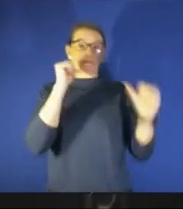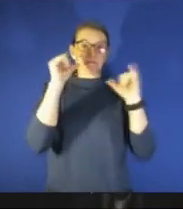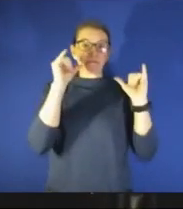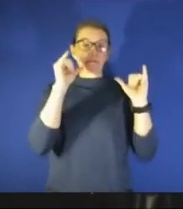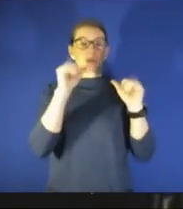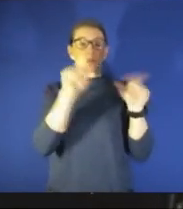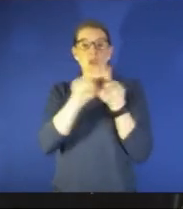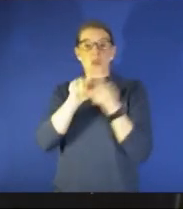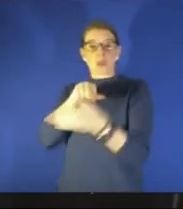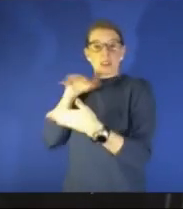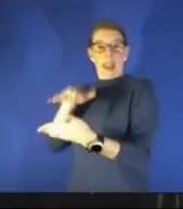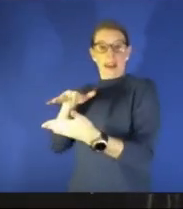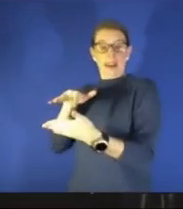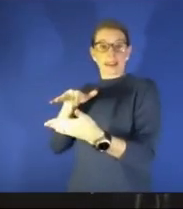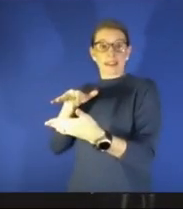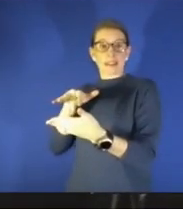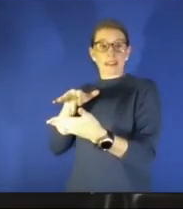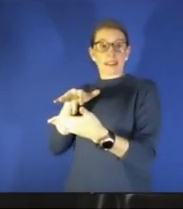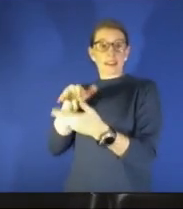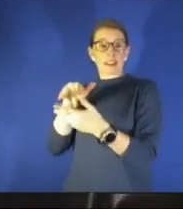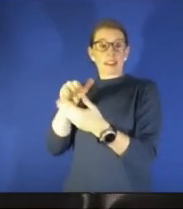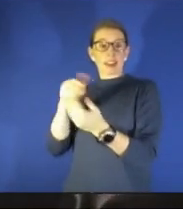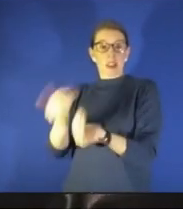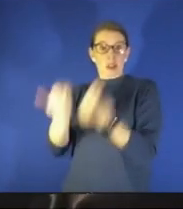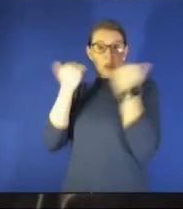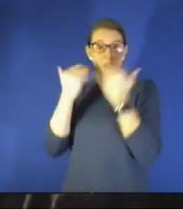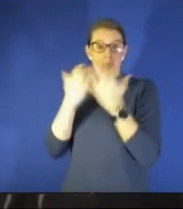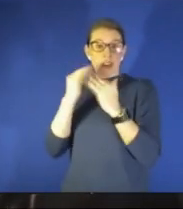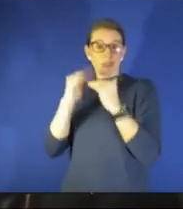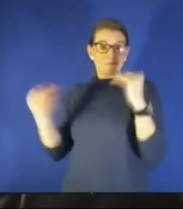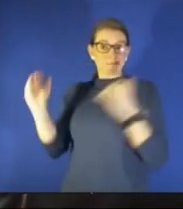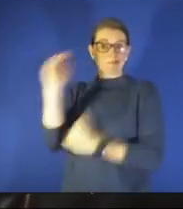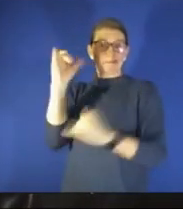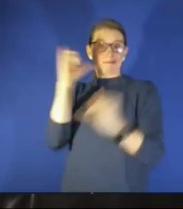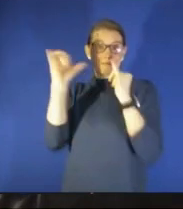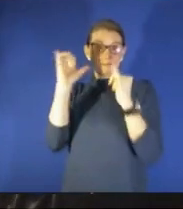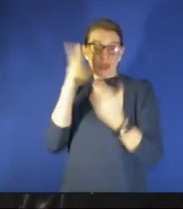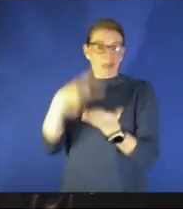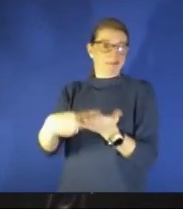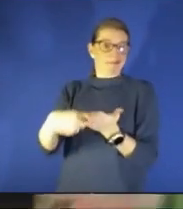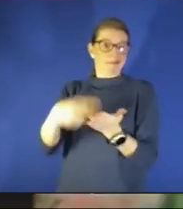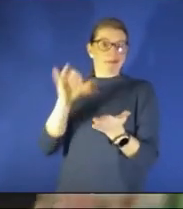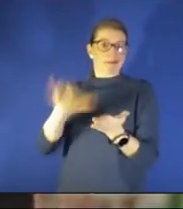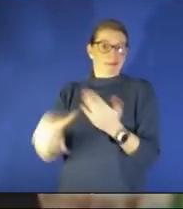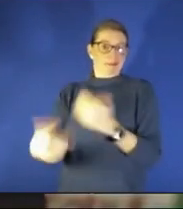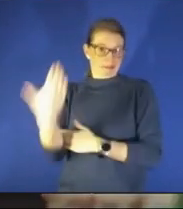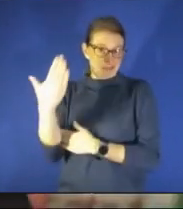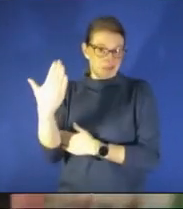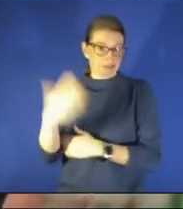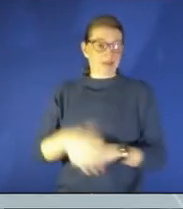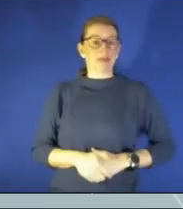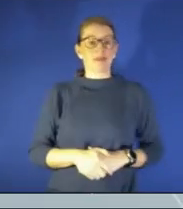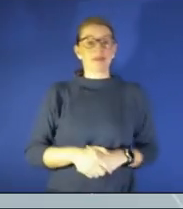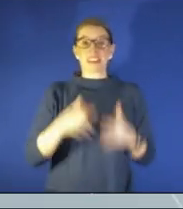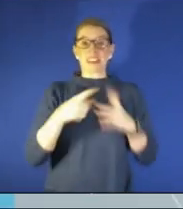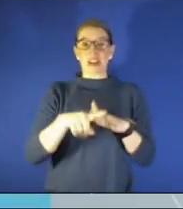consuming too much alcohol we're going to talk about that a little bit this morning here on the morning medical update which starts right now